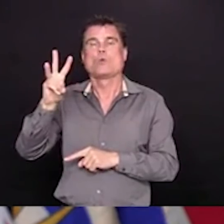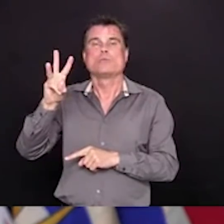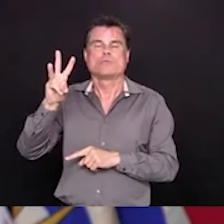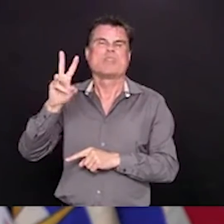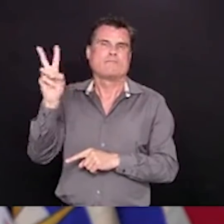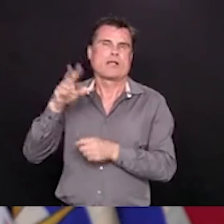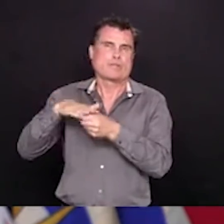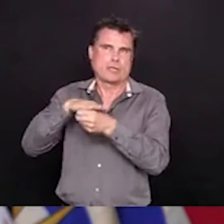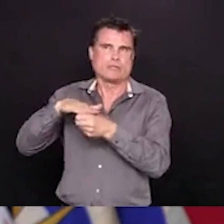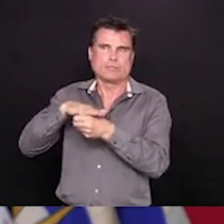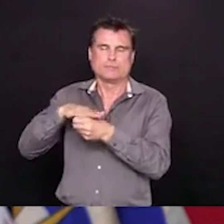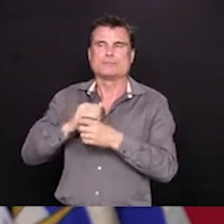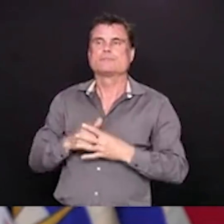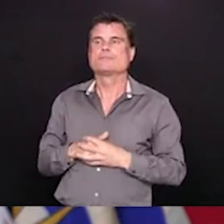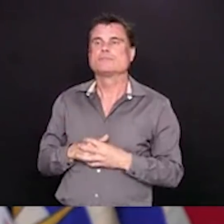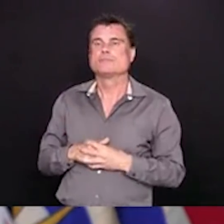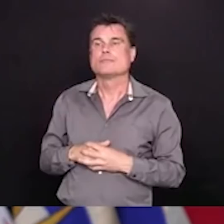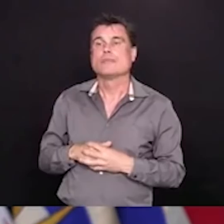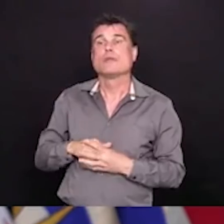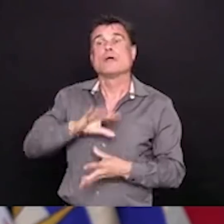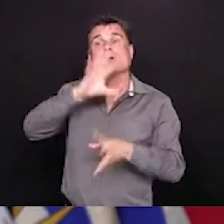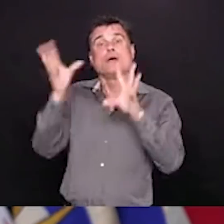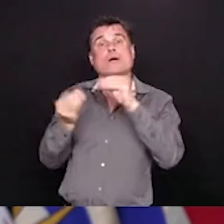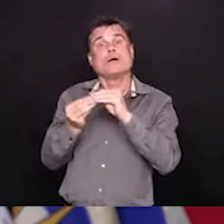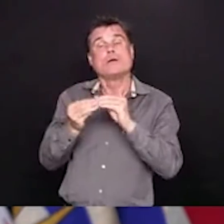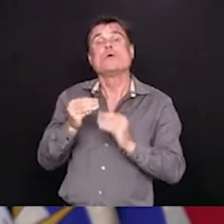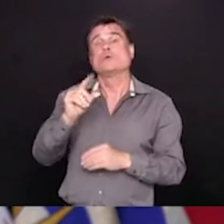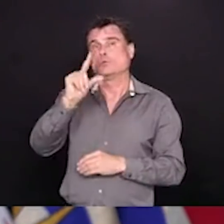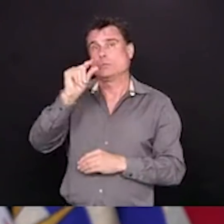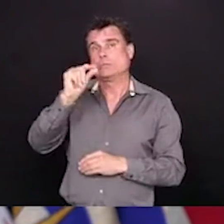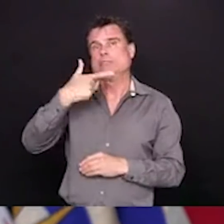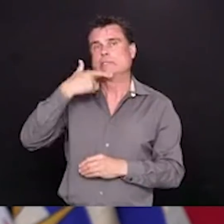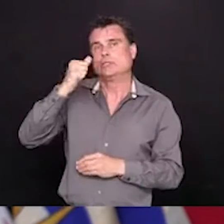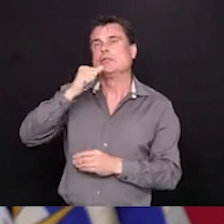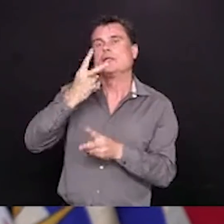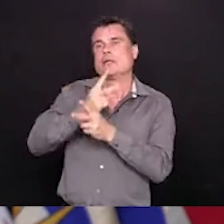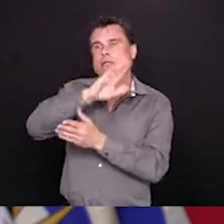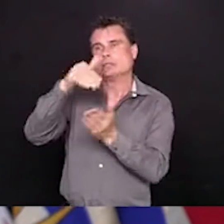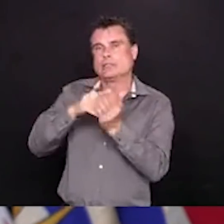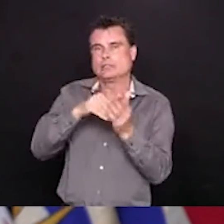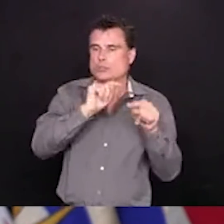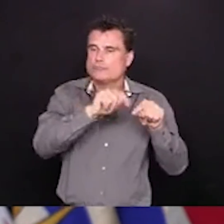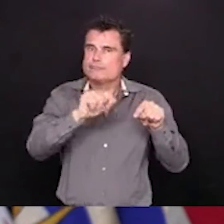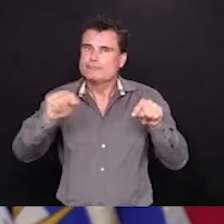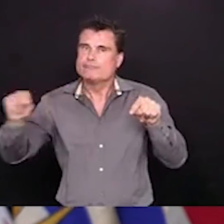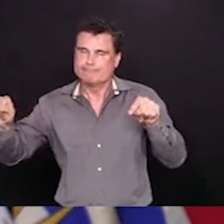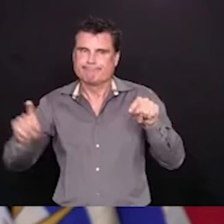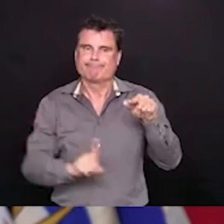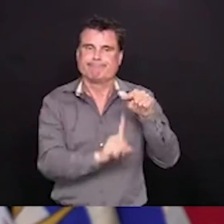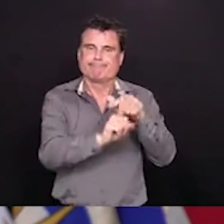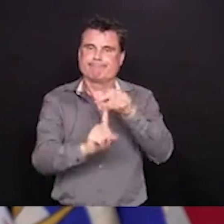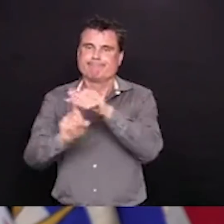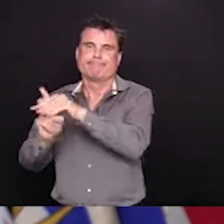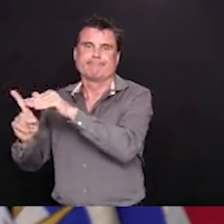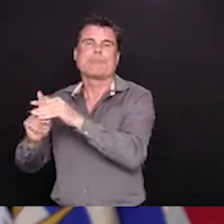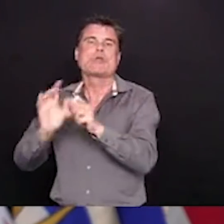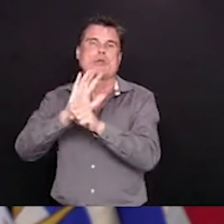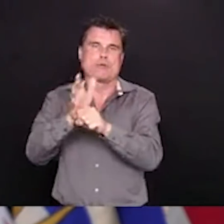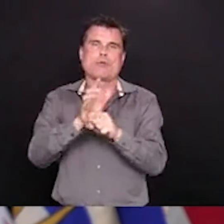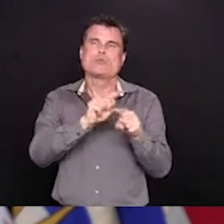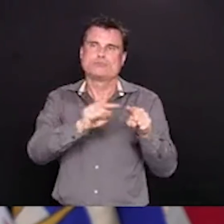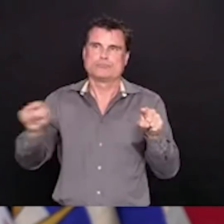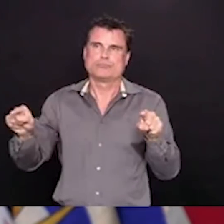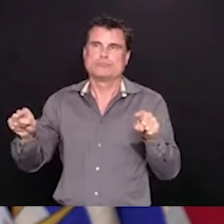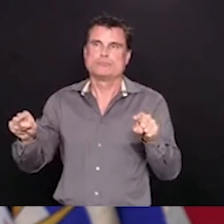facility outbreaks, outbreaks, and one in an acute care centre, with 307 cases